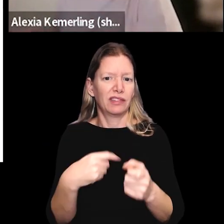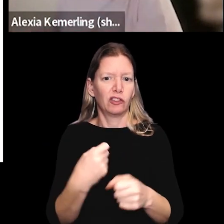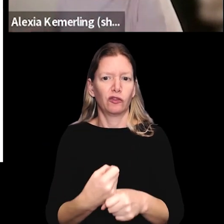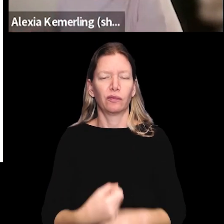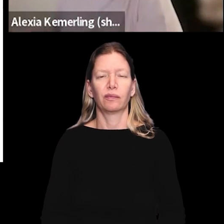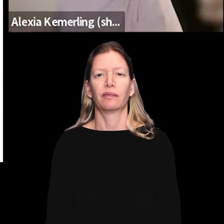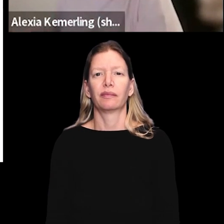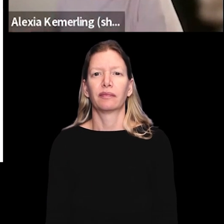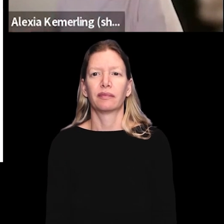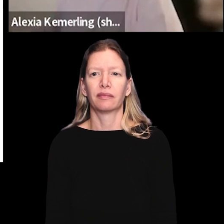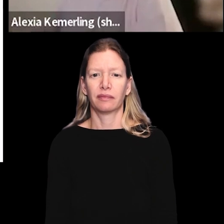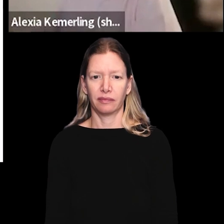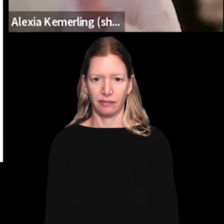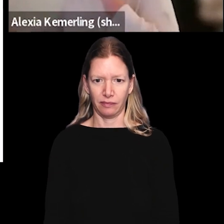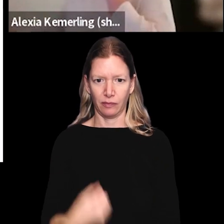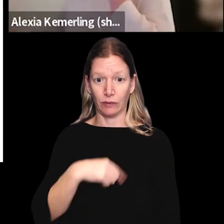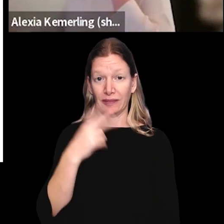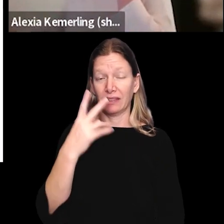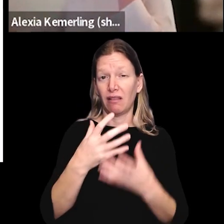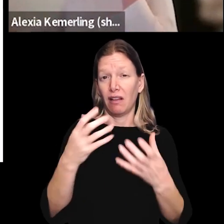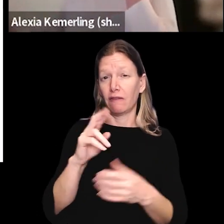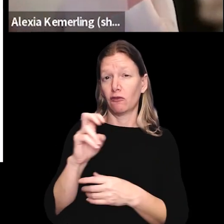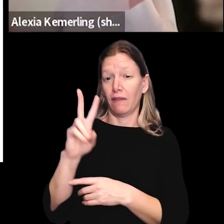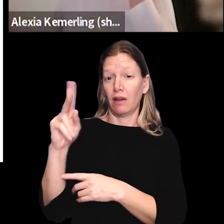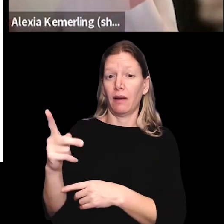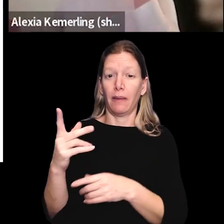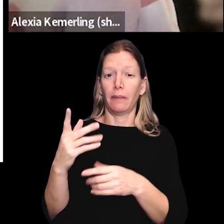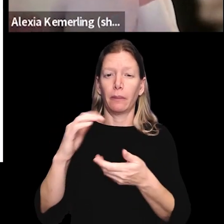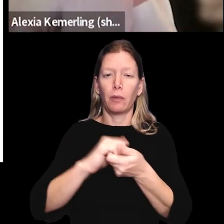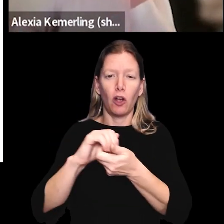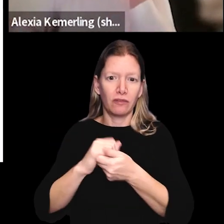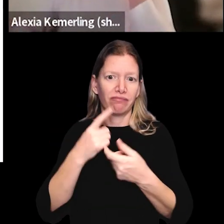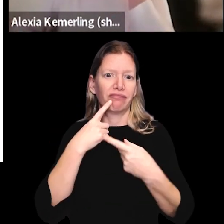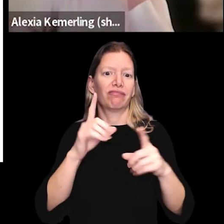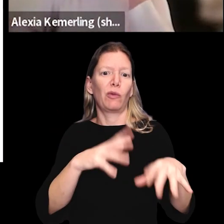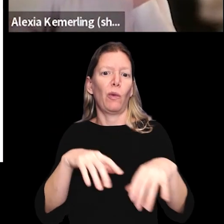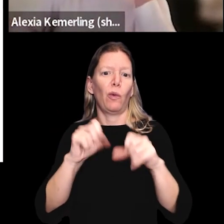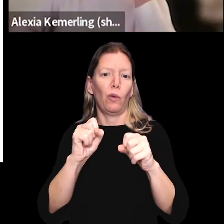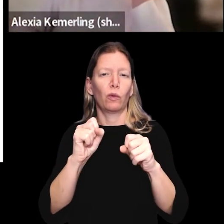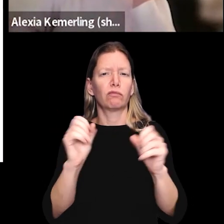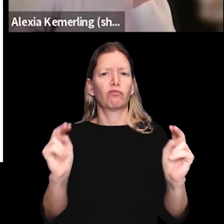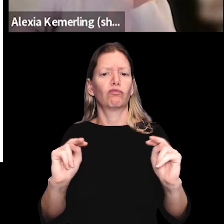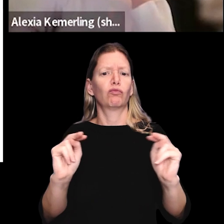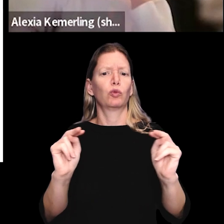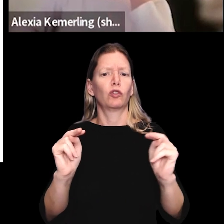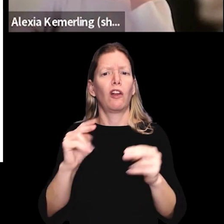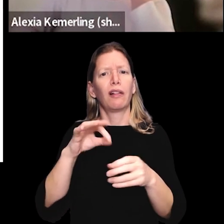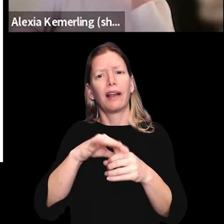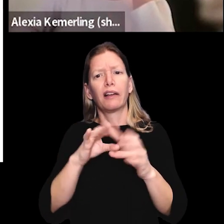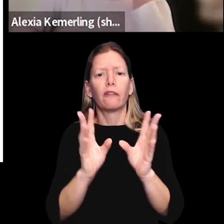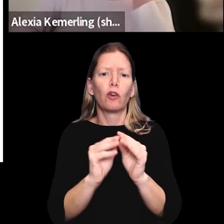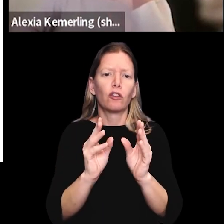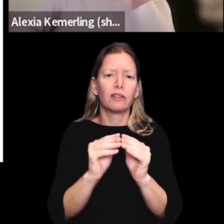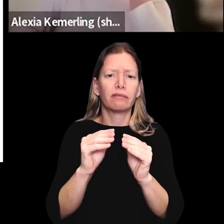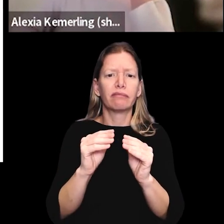up to this past year. We have seen a lot of RevUp partners successfully host nonpartisan